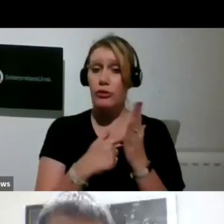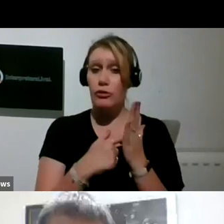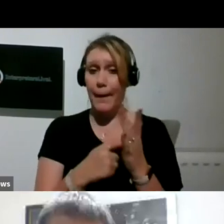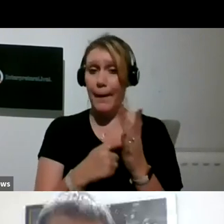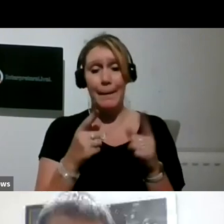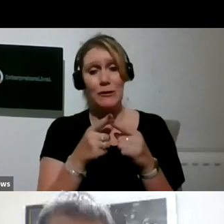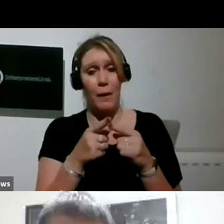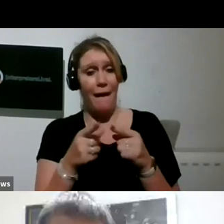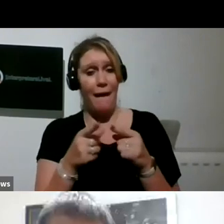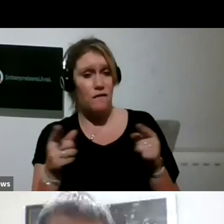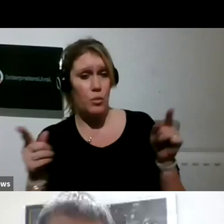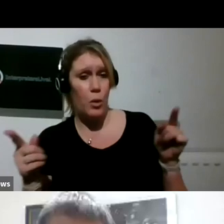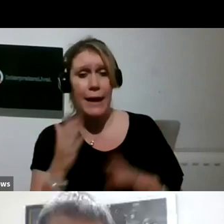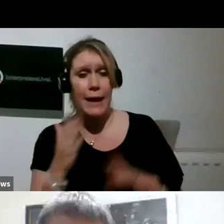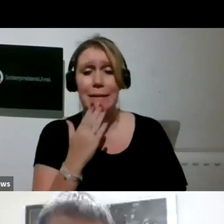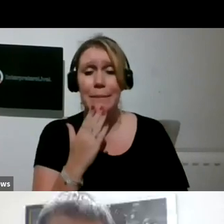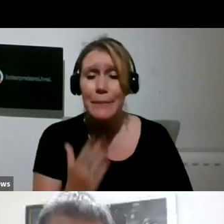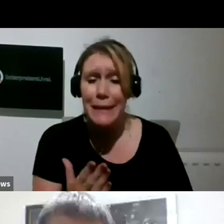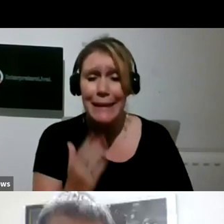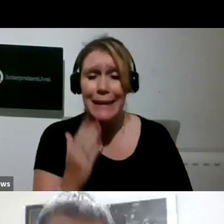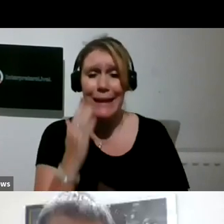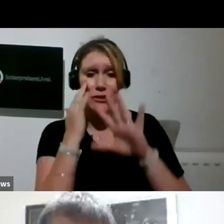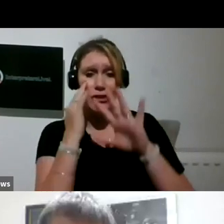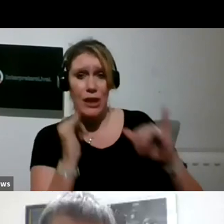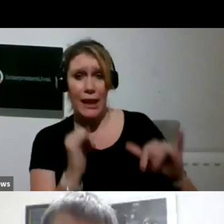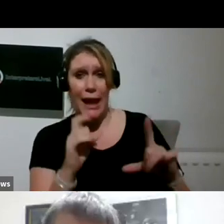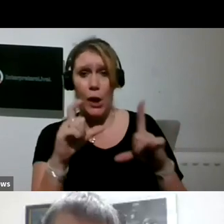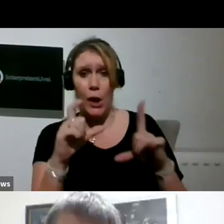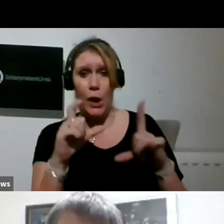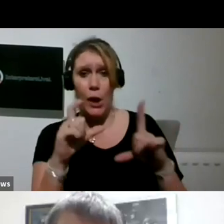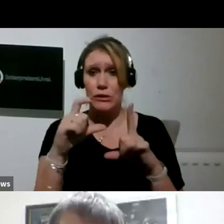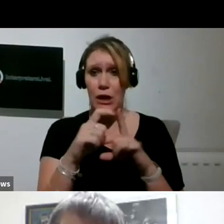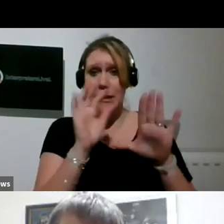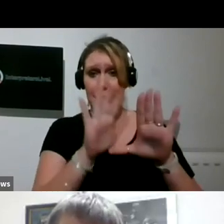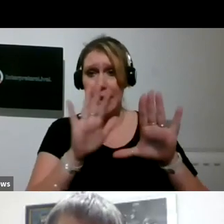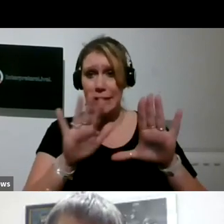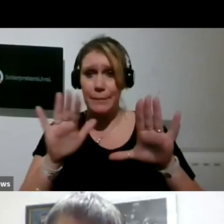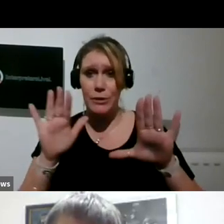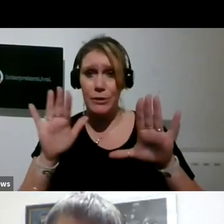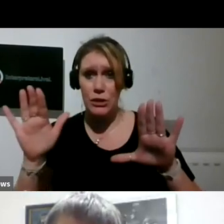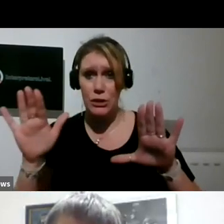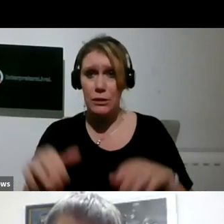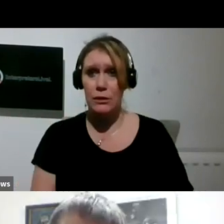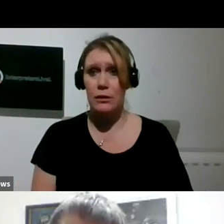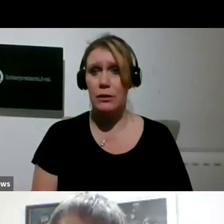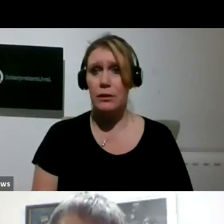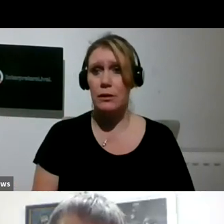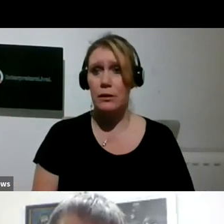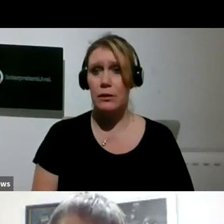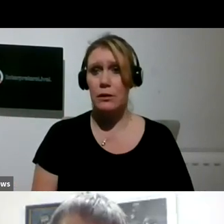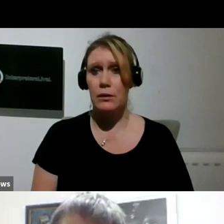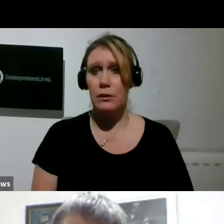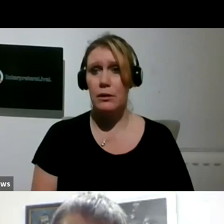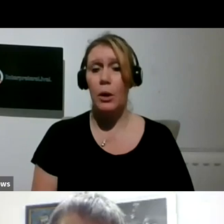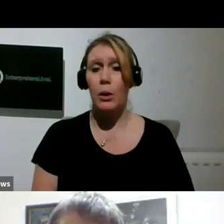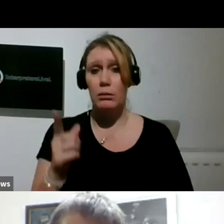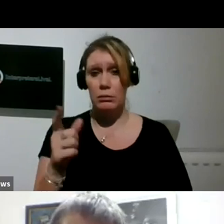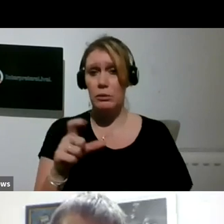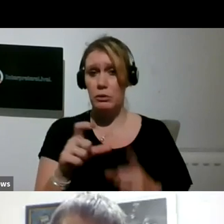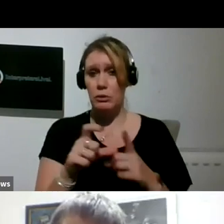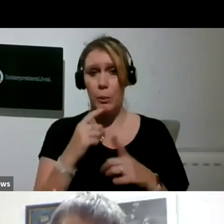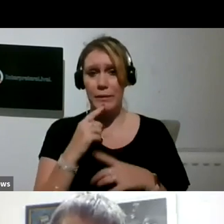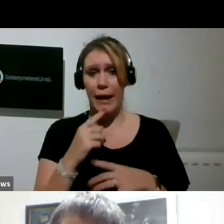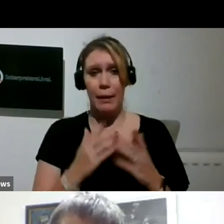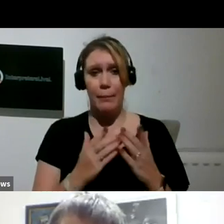is check out the exhibitions online. That be through lockdown, because it would have been pretty awful.